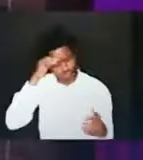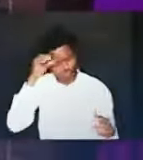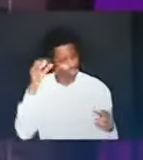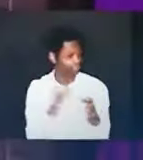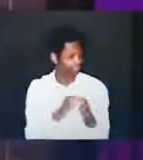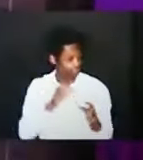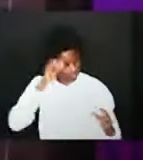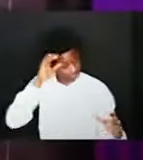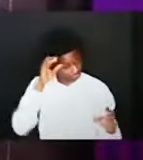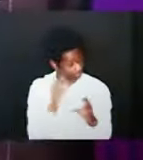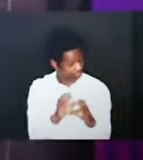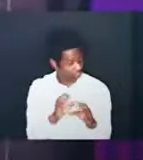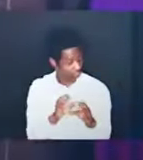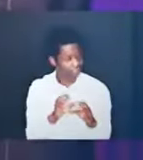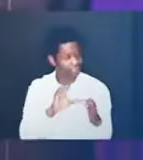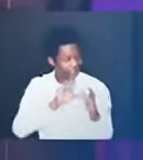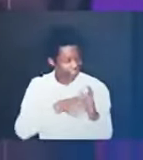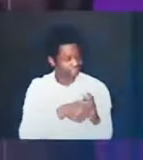covenant